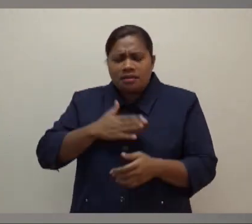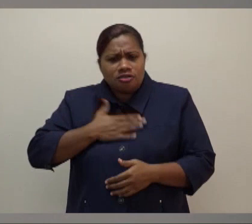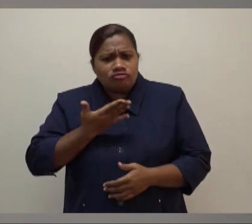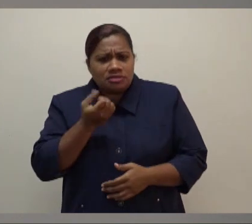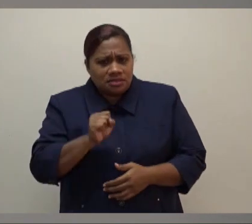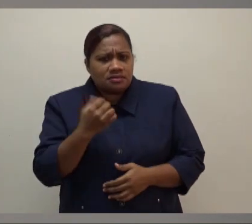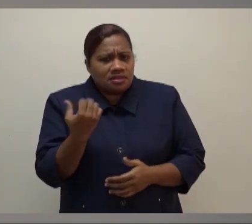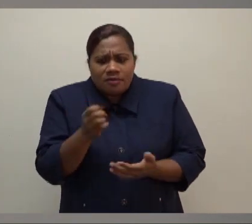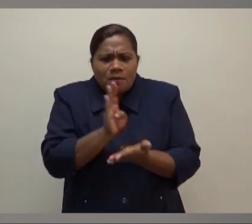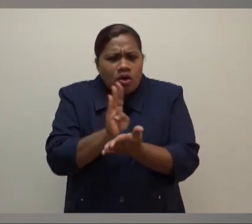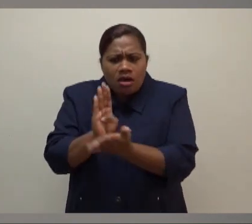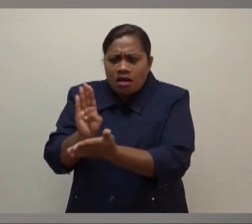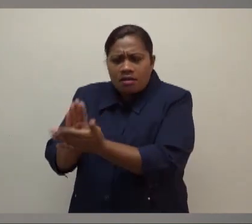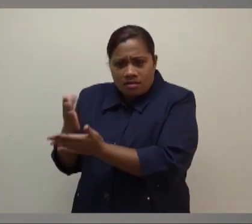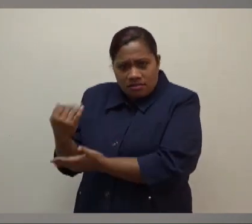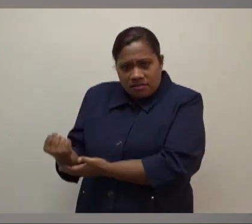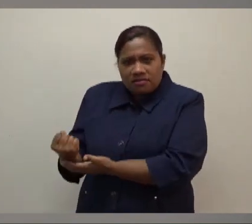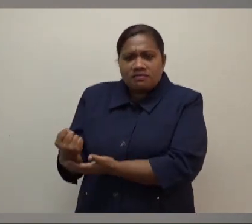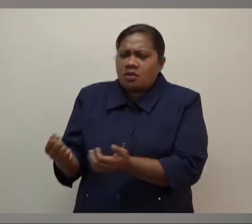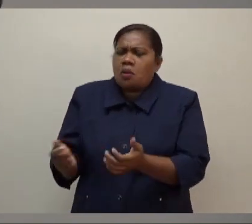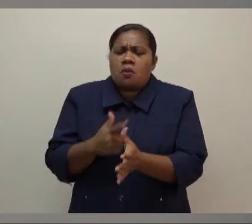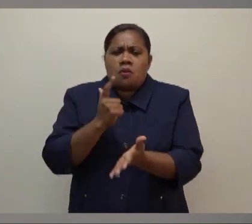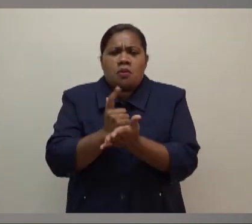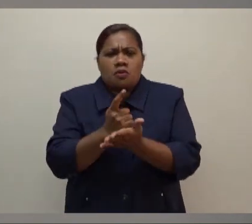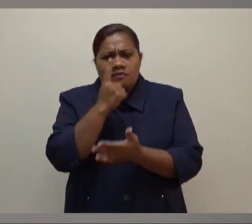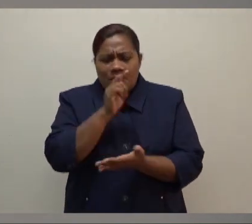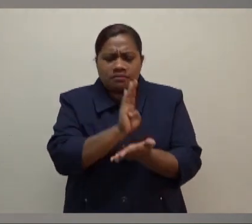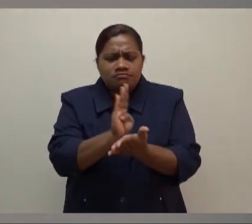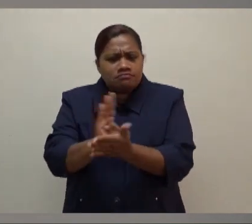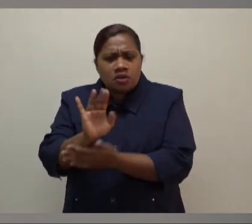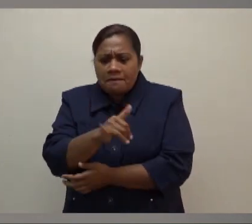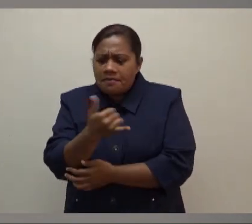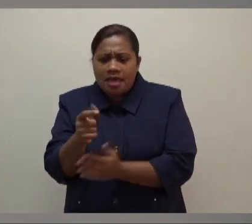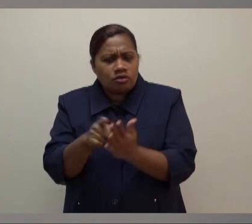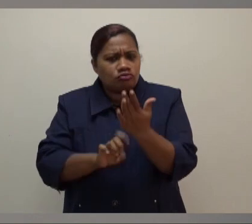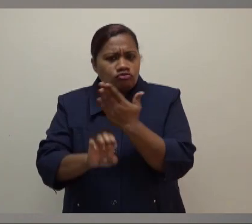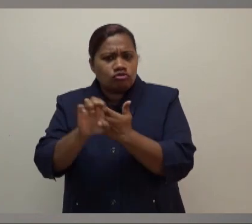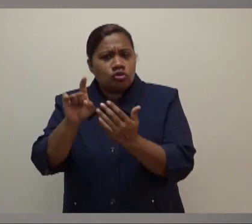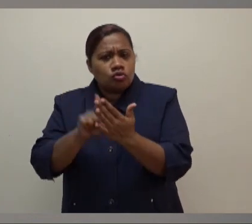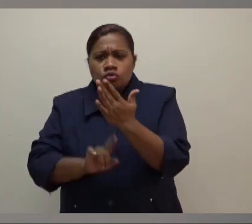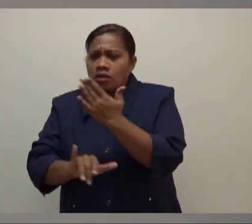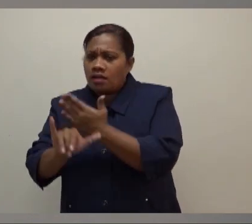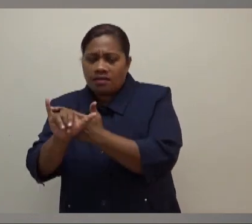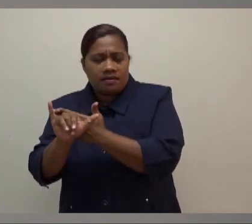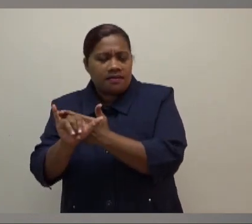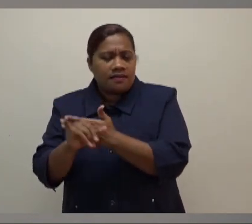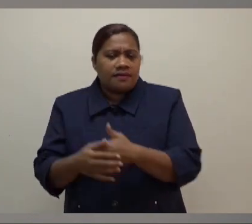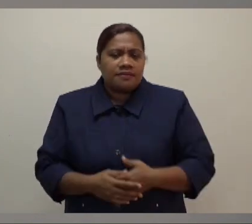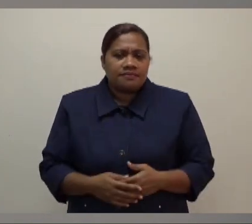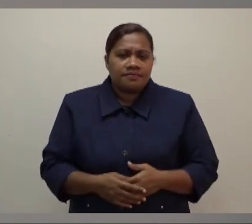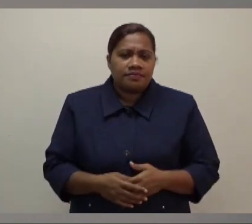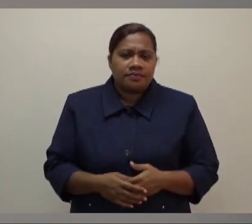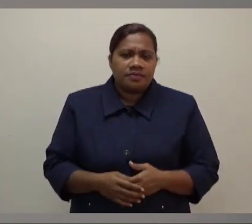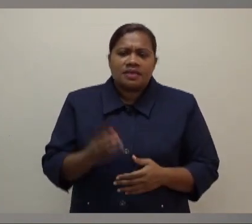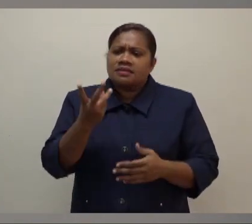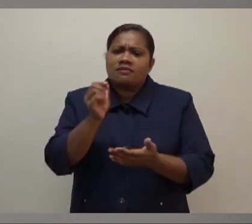lot of forward bookings also. A lot of people are booking into May, June, July. Some have booked. I've seen some of the bookings way down